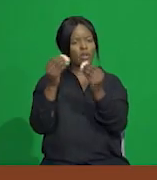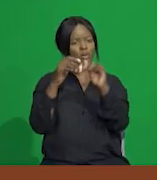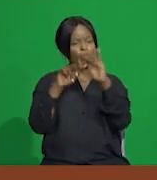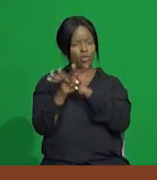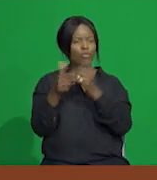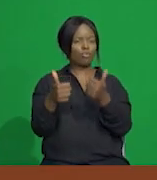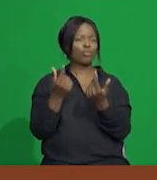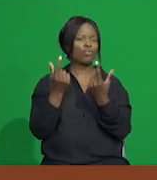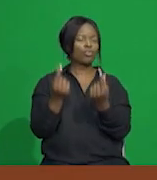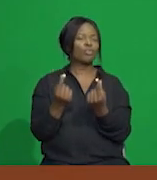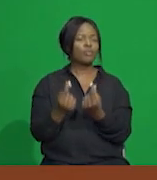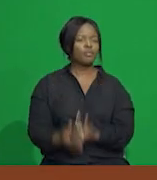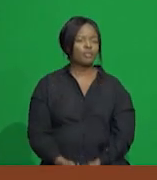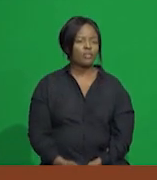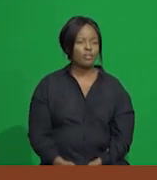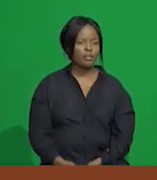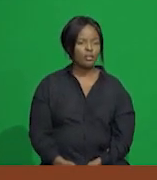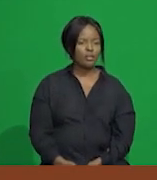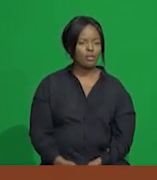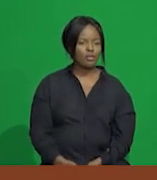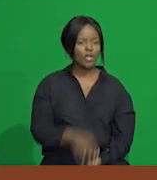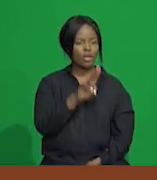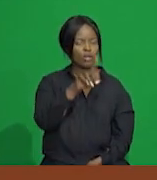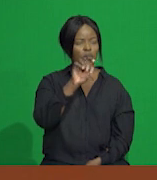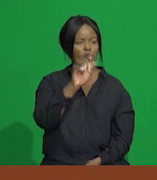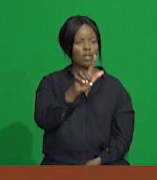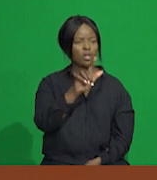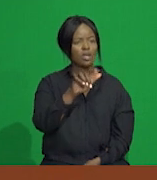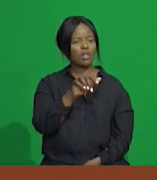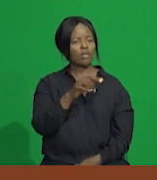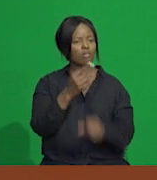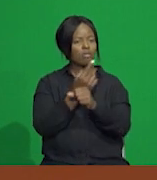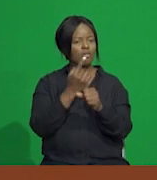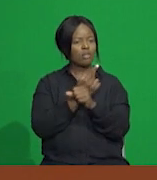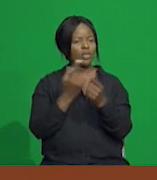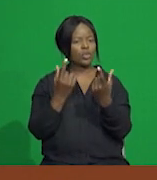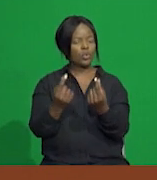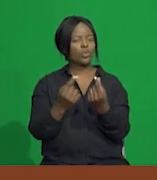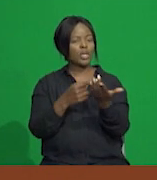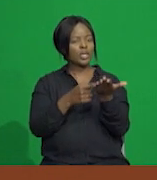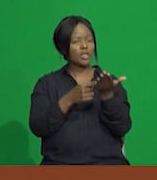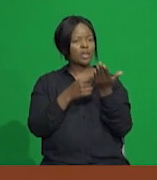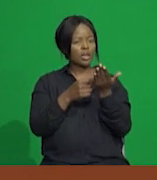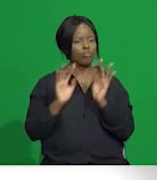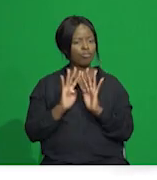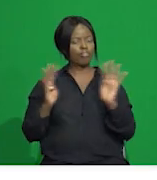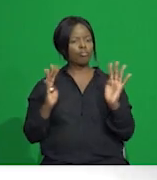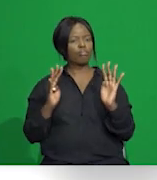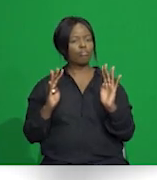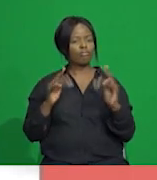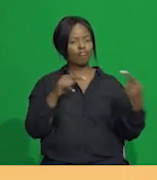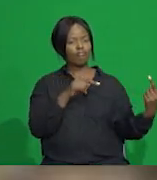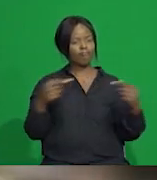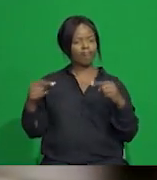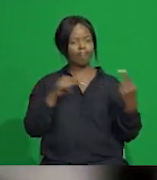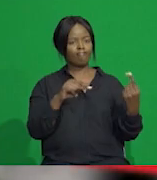UTEL's main studio regularly hosts panel discussions, seminars, debates, hybrid, and